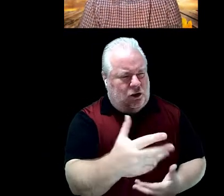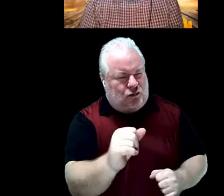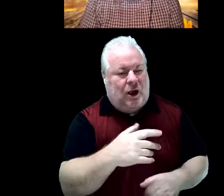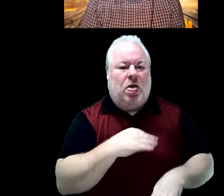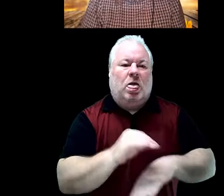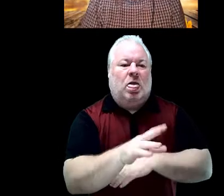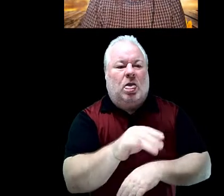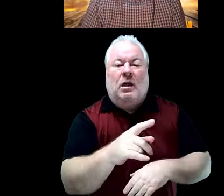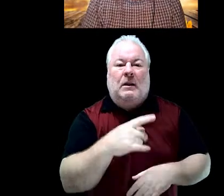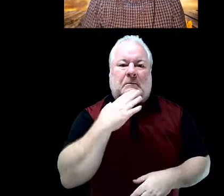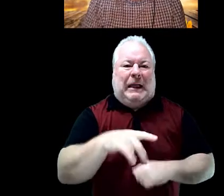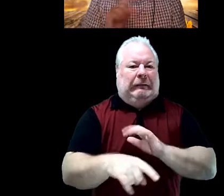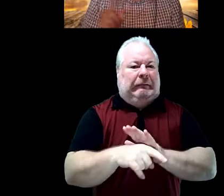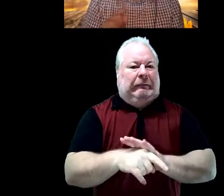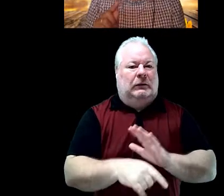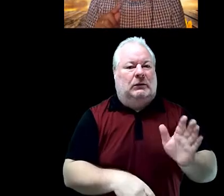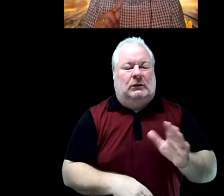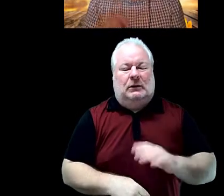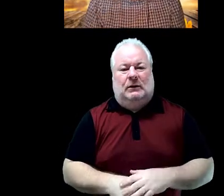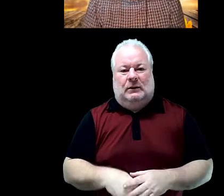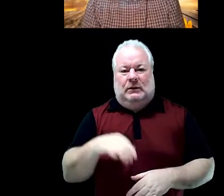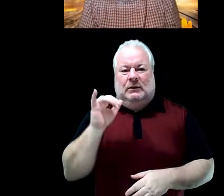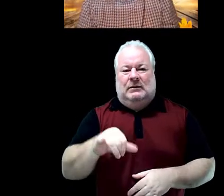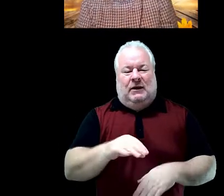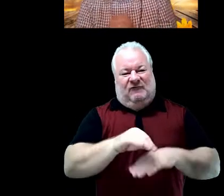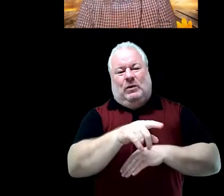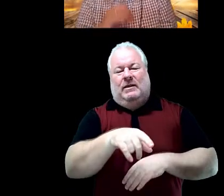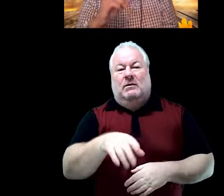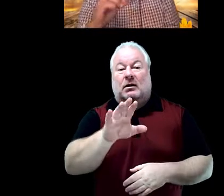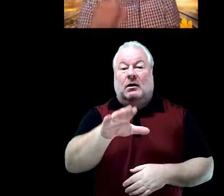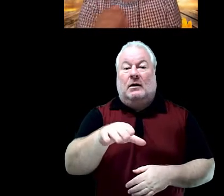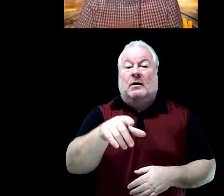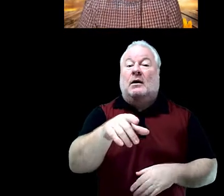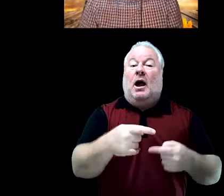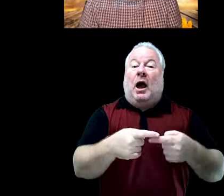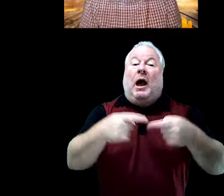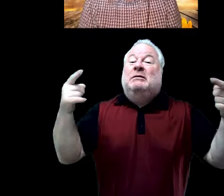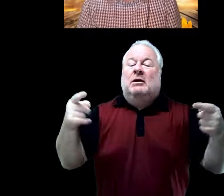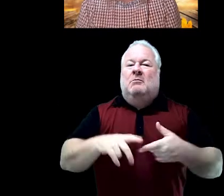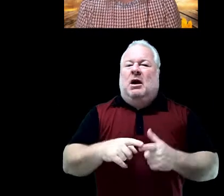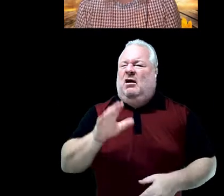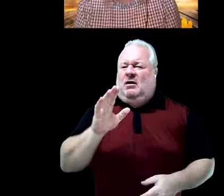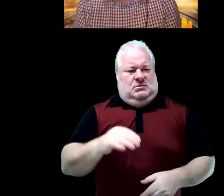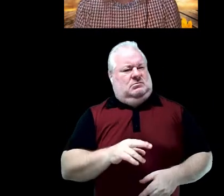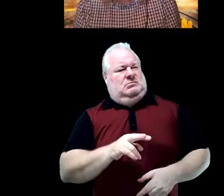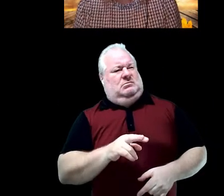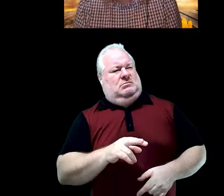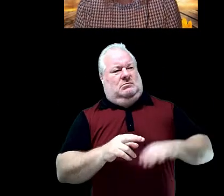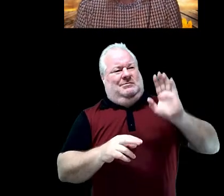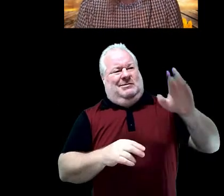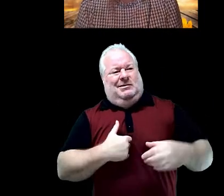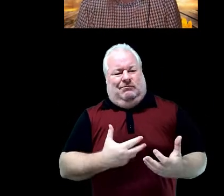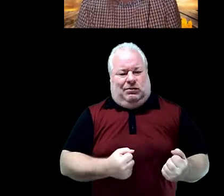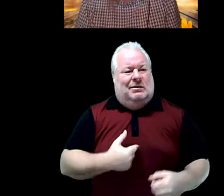What peer pressure isn't is when you have confidence in making your own